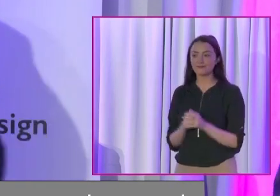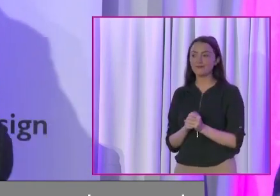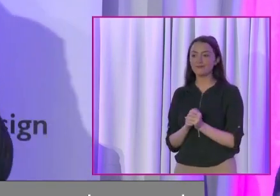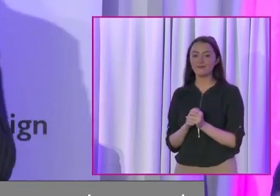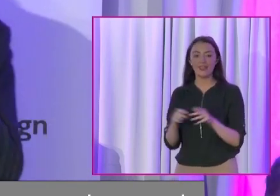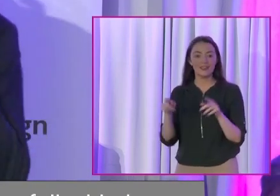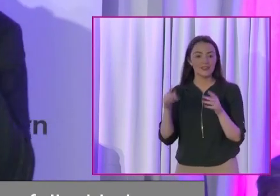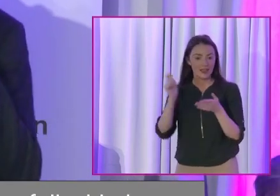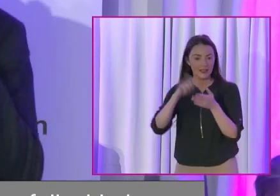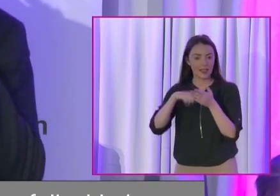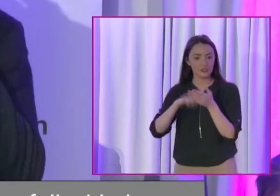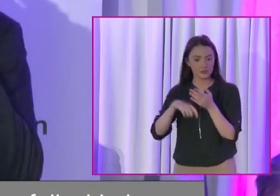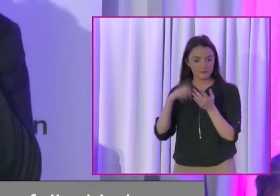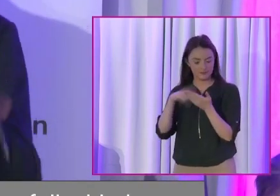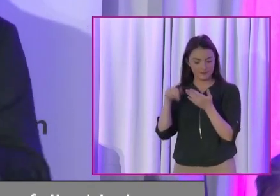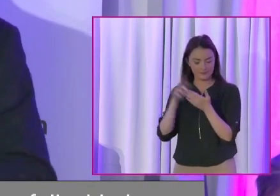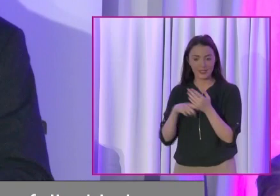politics.